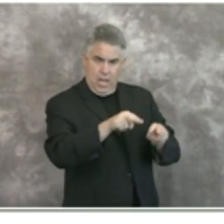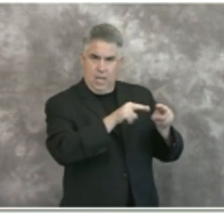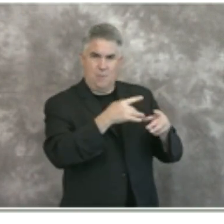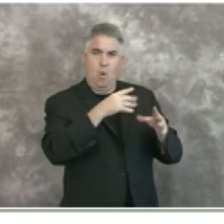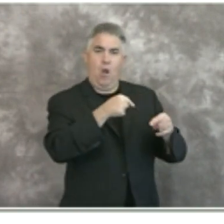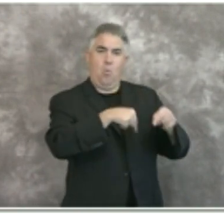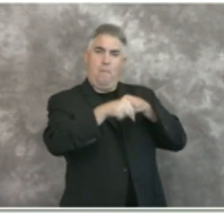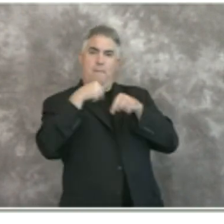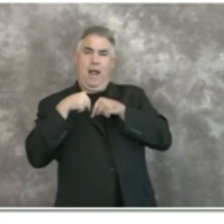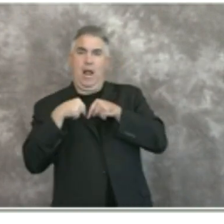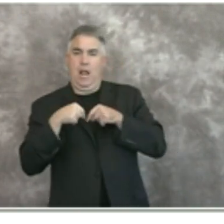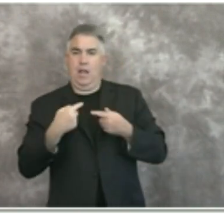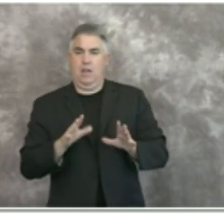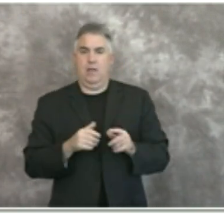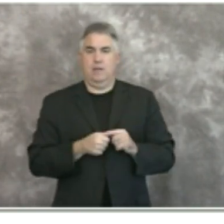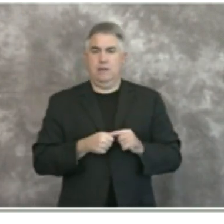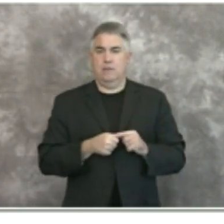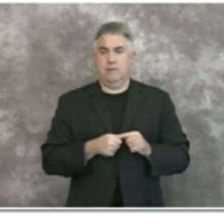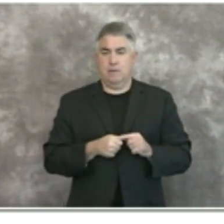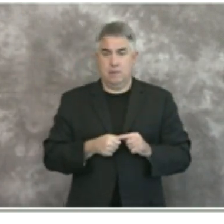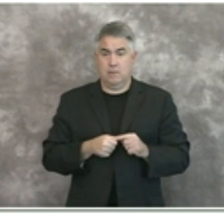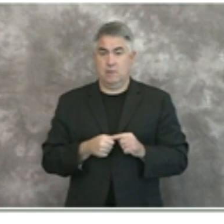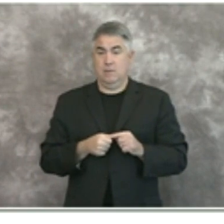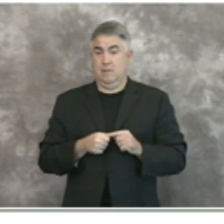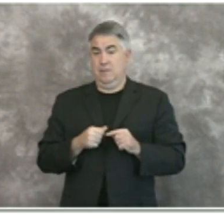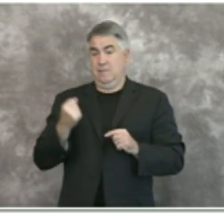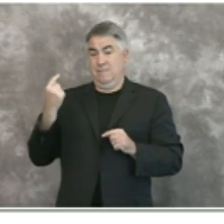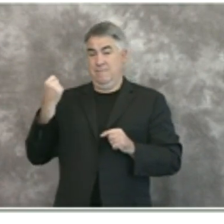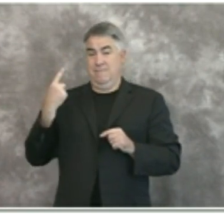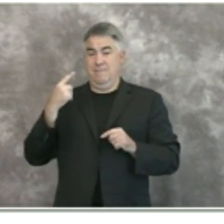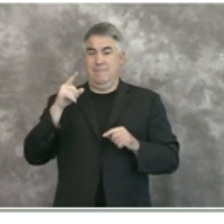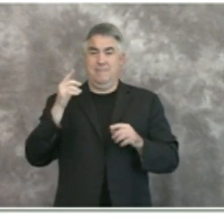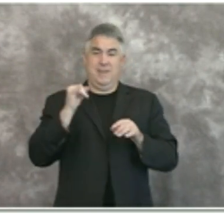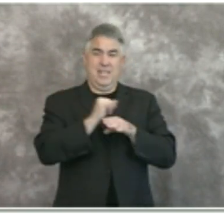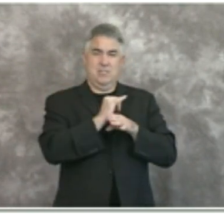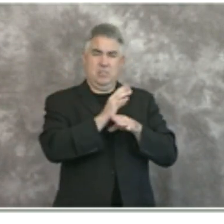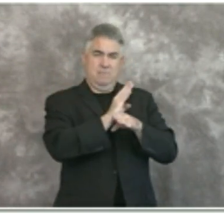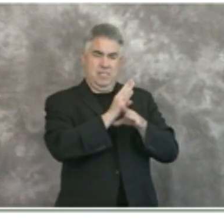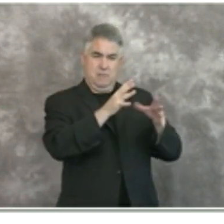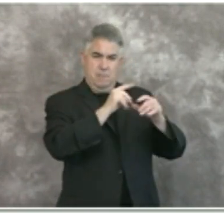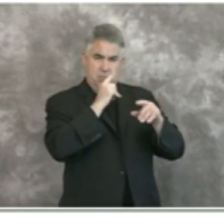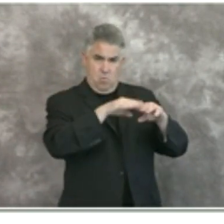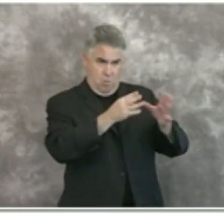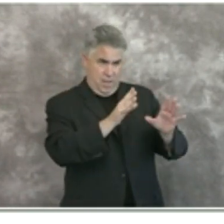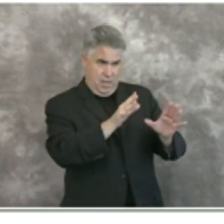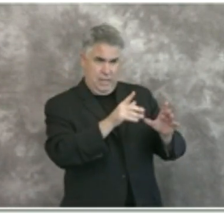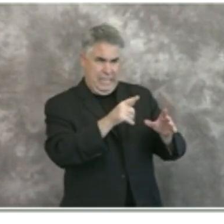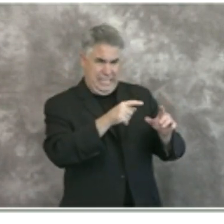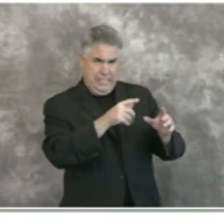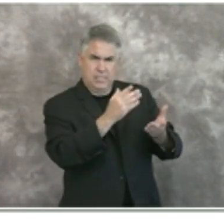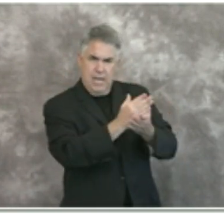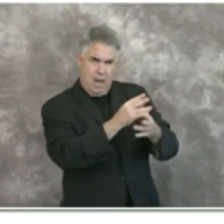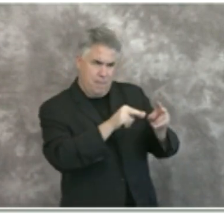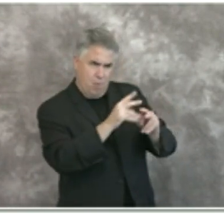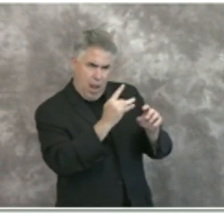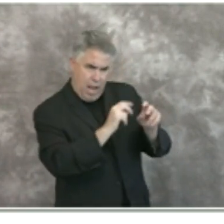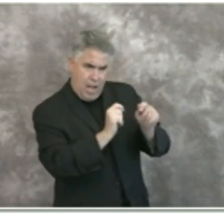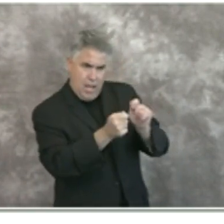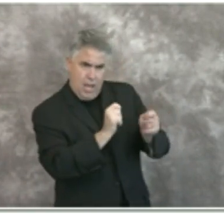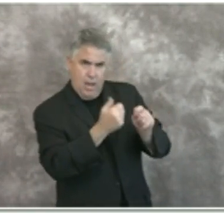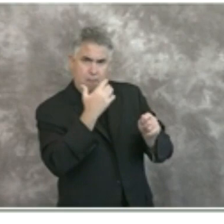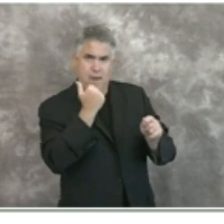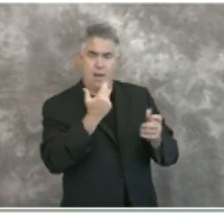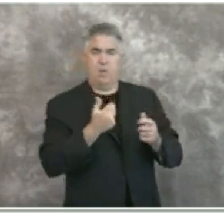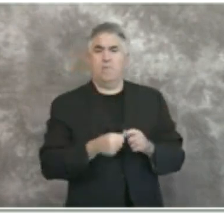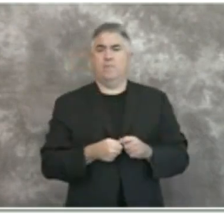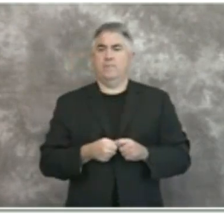surge capacity but it would be industry specific actions that could run a wide range or gamut of options the second thing if we